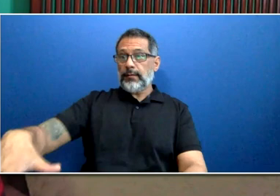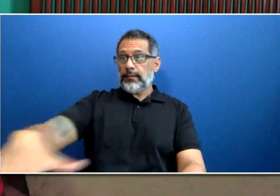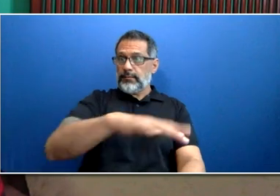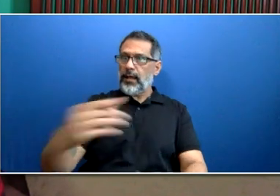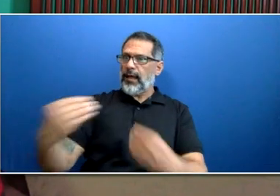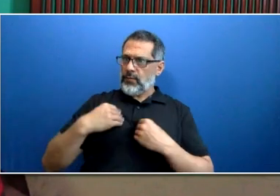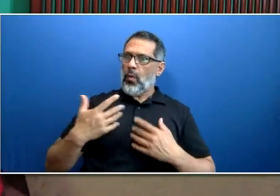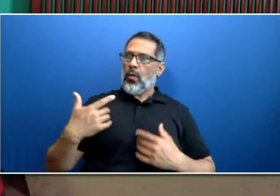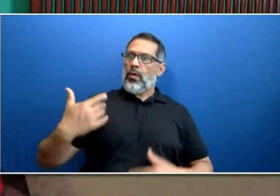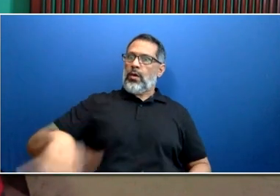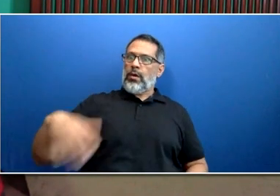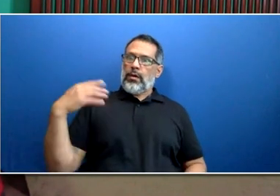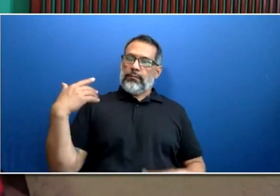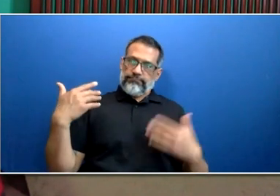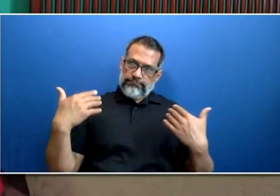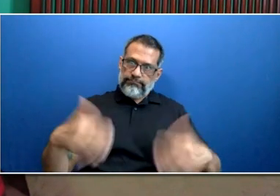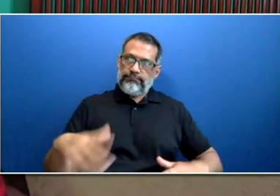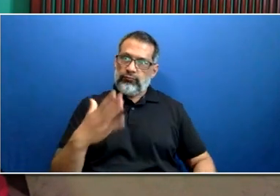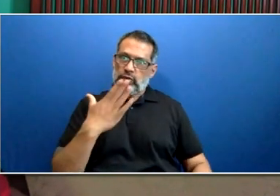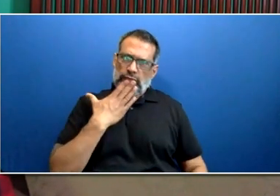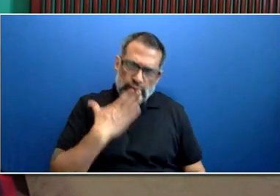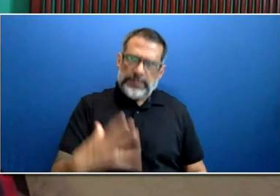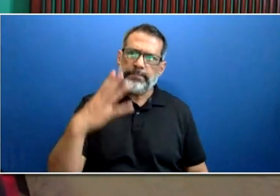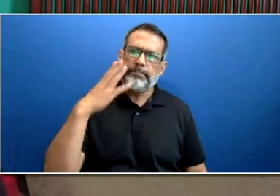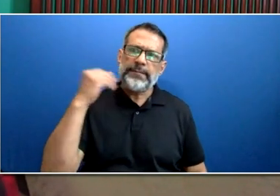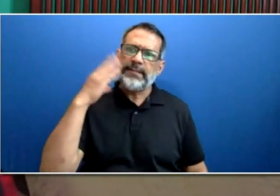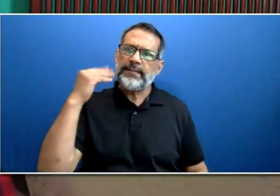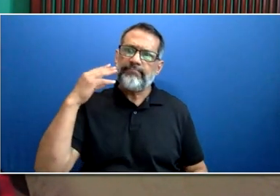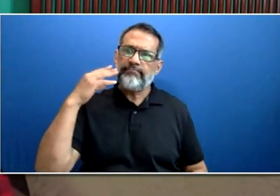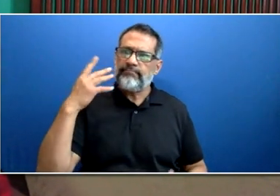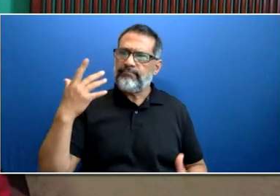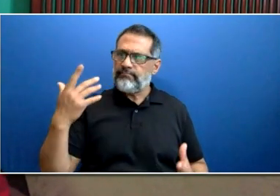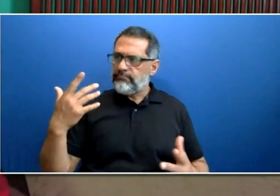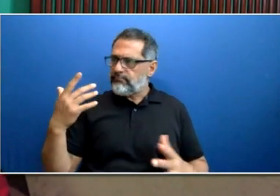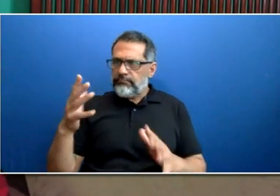them educated, challenged, and competitively compensated. Thank you all for your time.